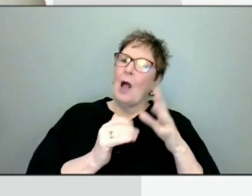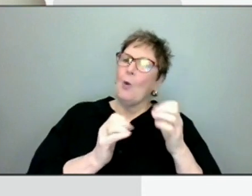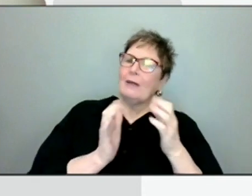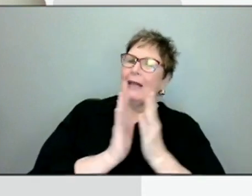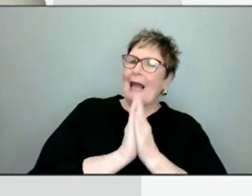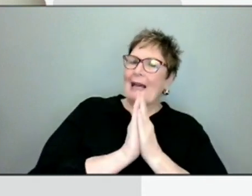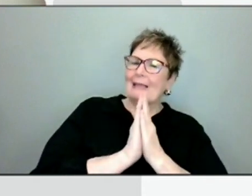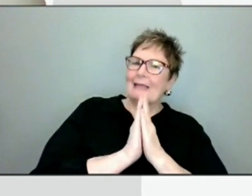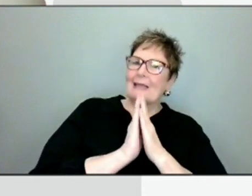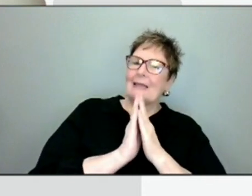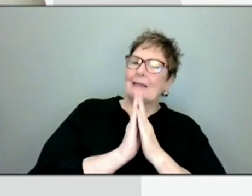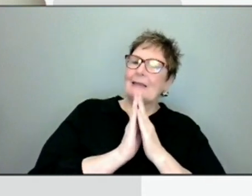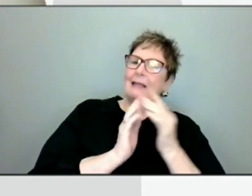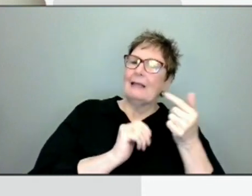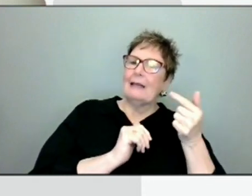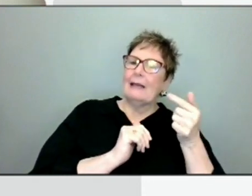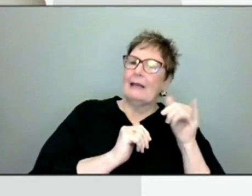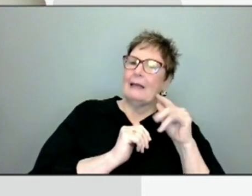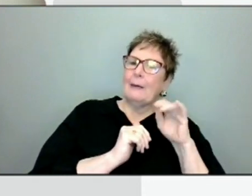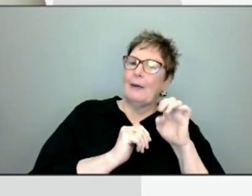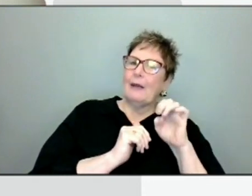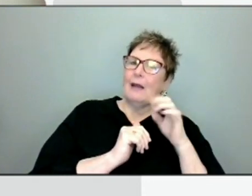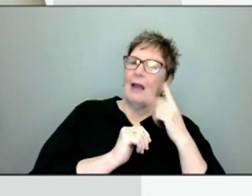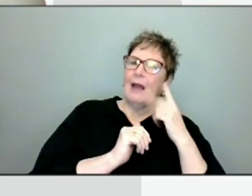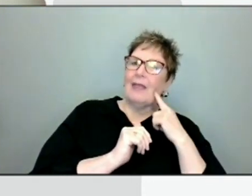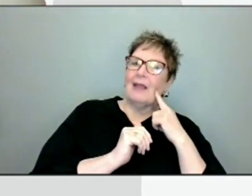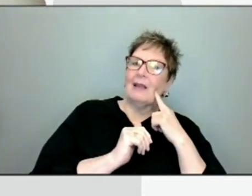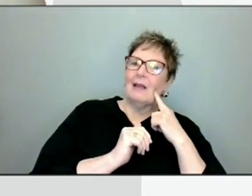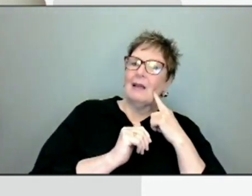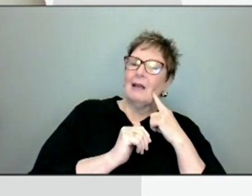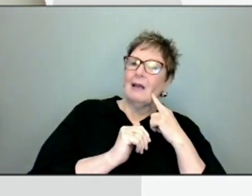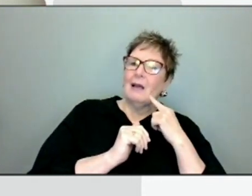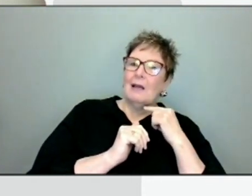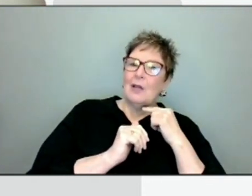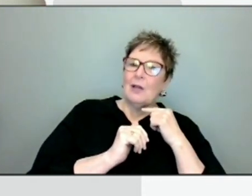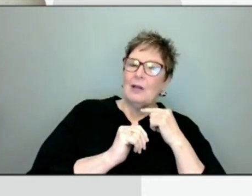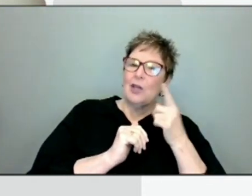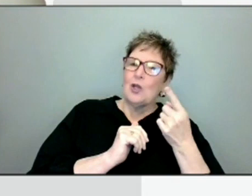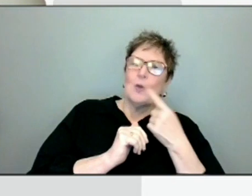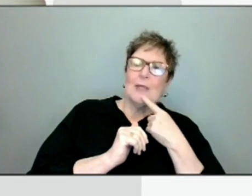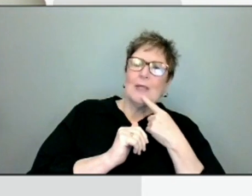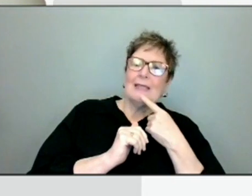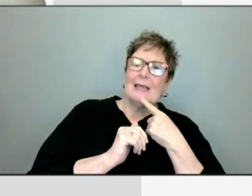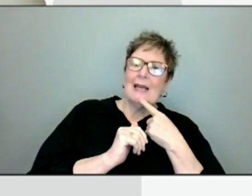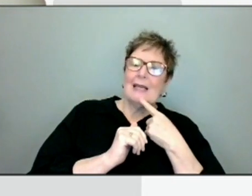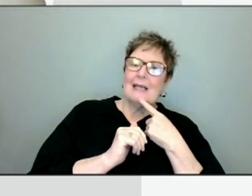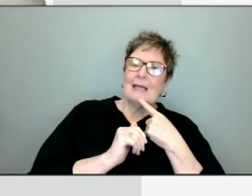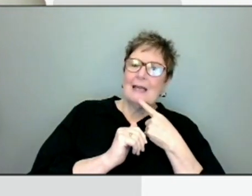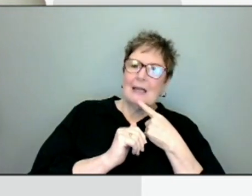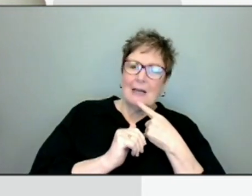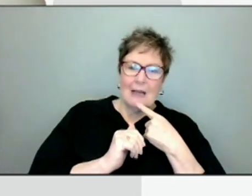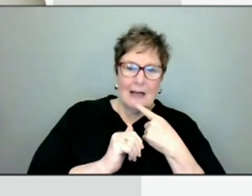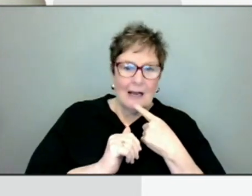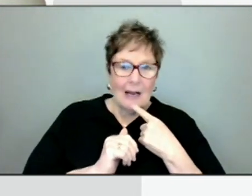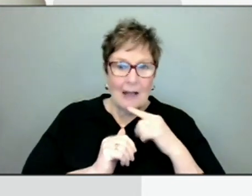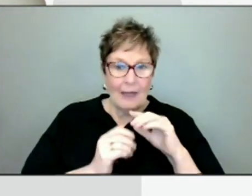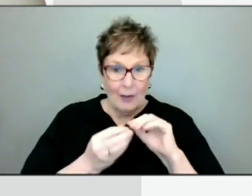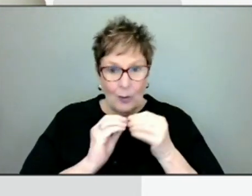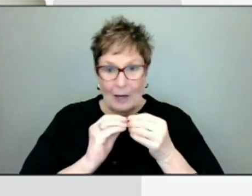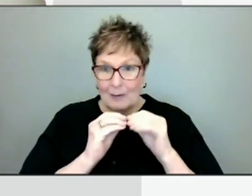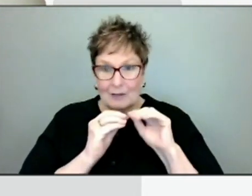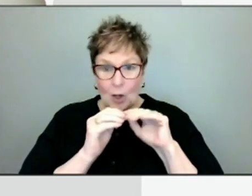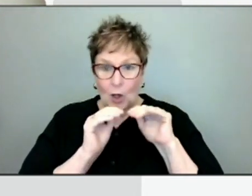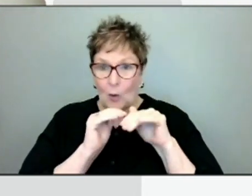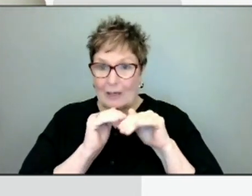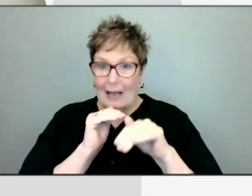things that both I think Brett and Chloe touched on, which you said that, you know, the rates are going down, you could